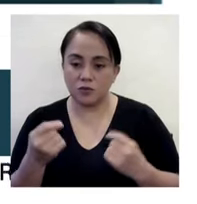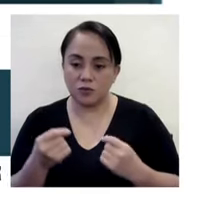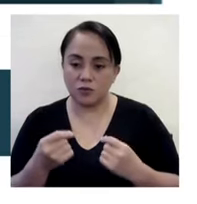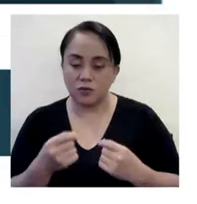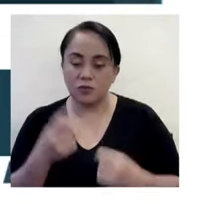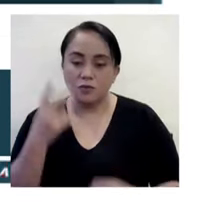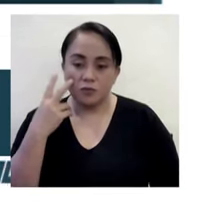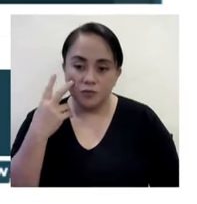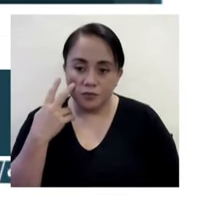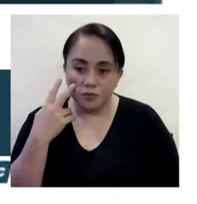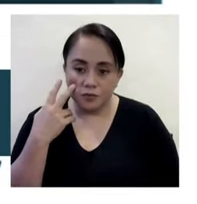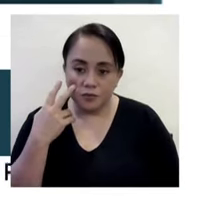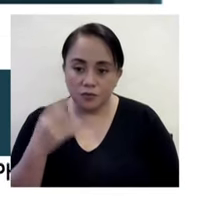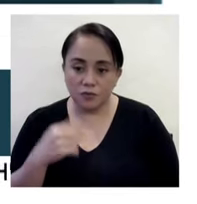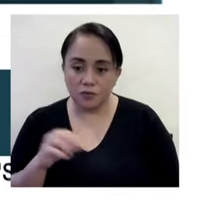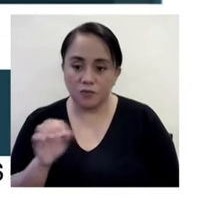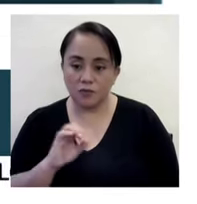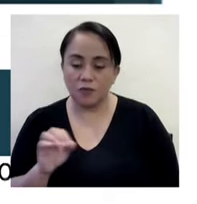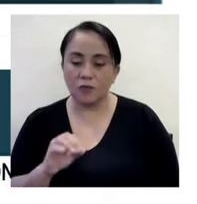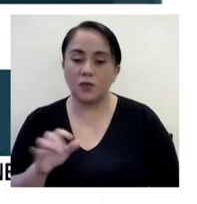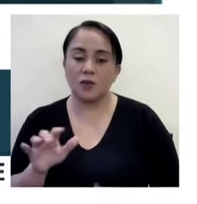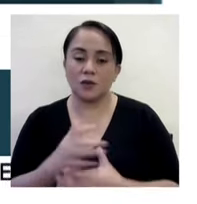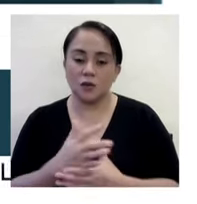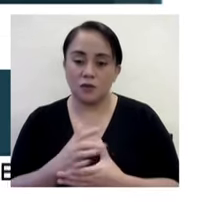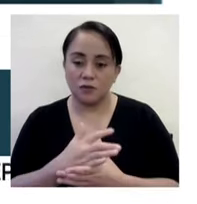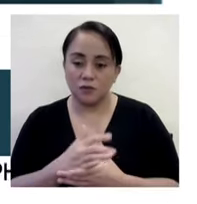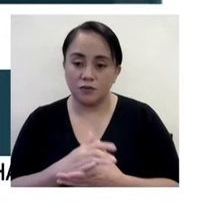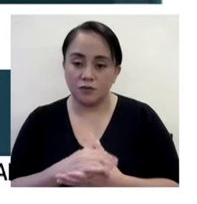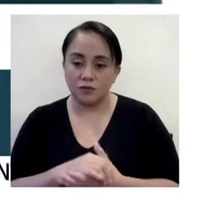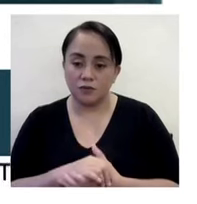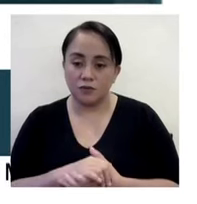50,000 100,000 pesos because it's shared between agencies.